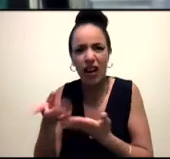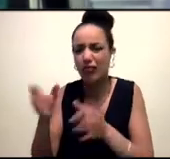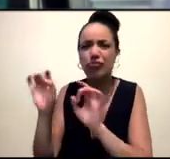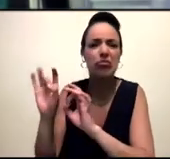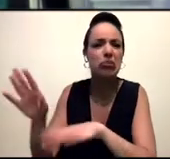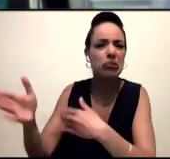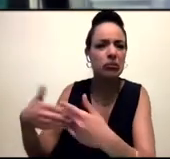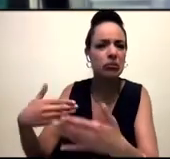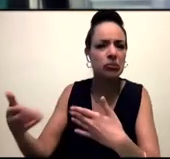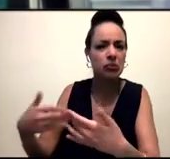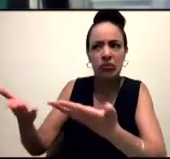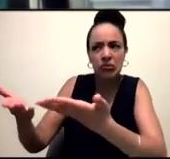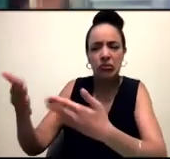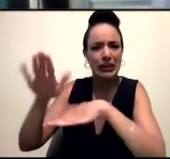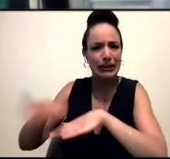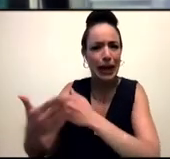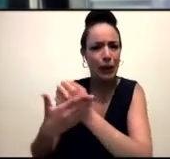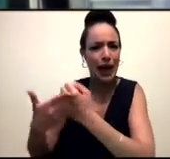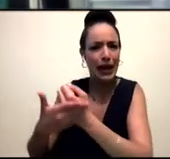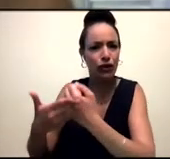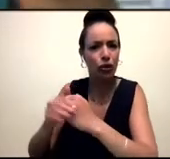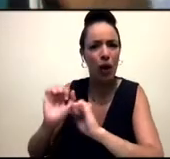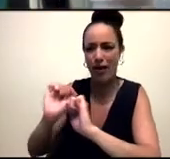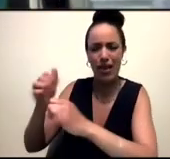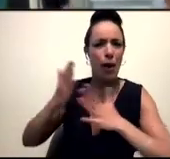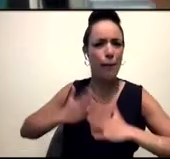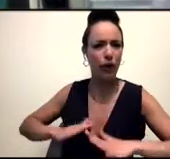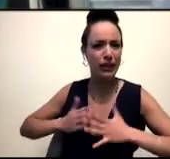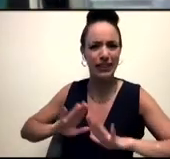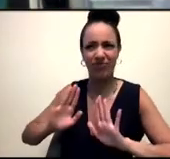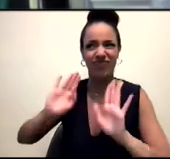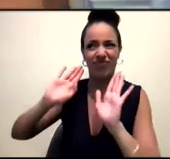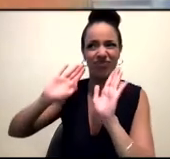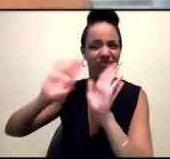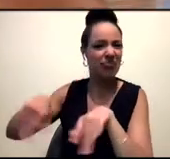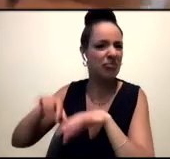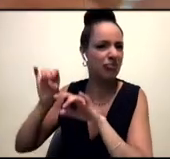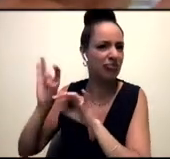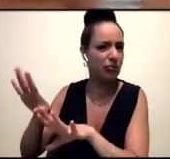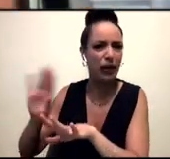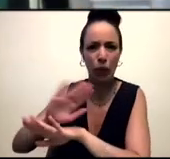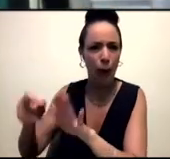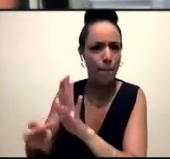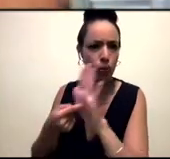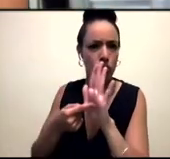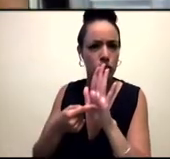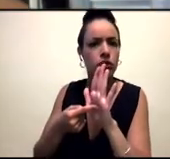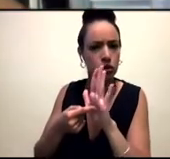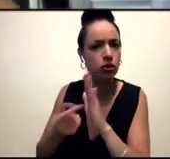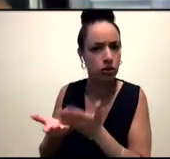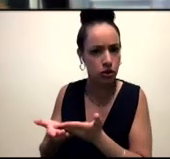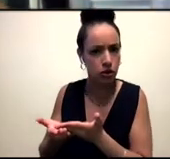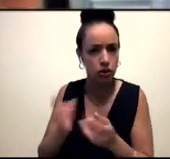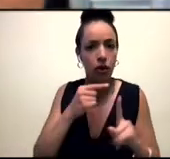our bodies are not considered worth talking about in terms of violence, right? And so because they're sitting over there talking about, oh, no,